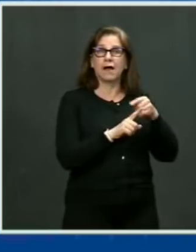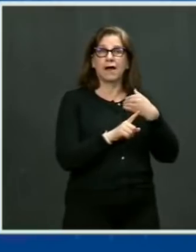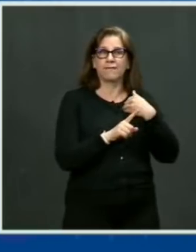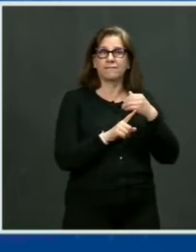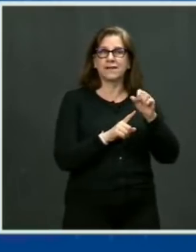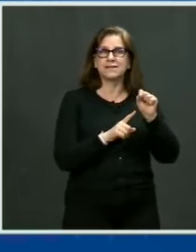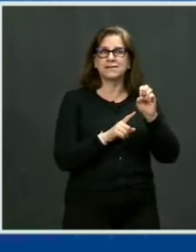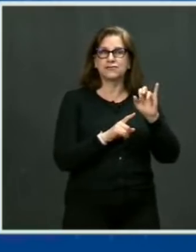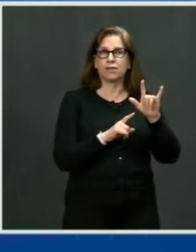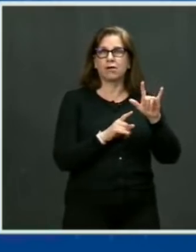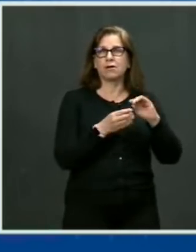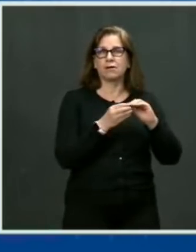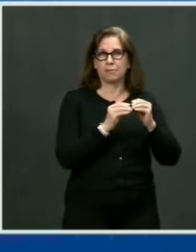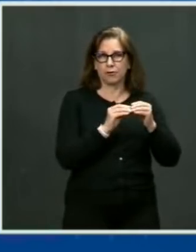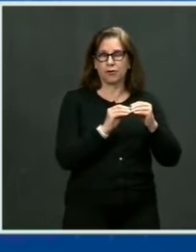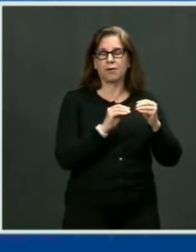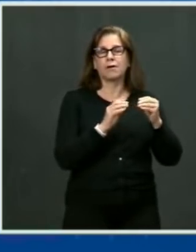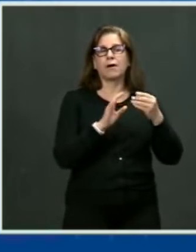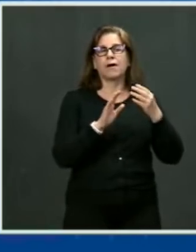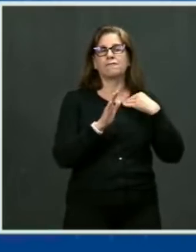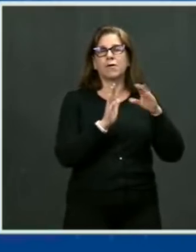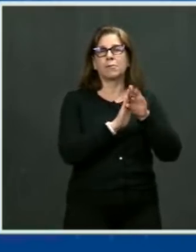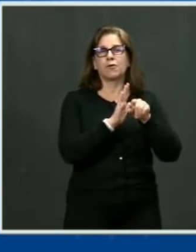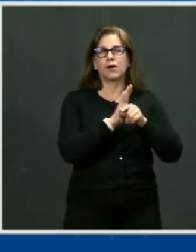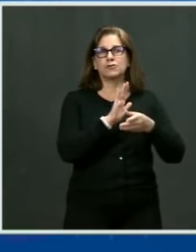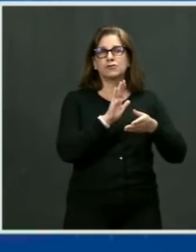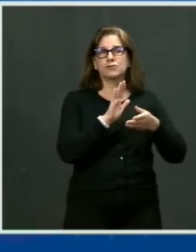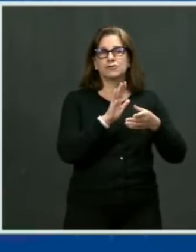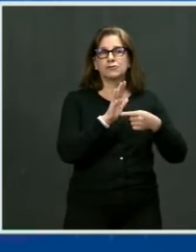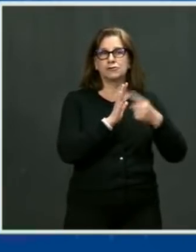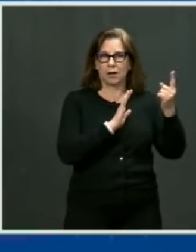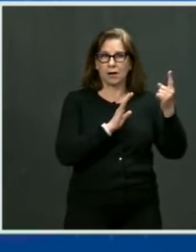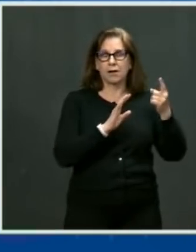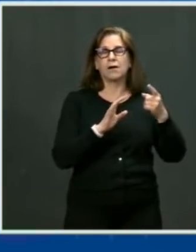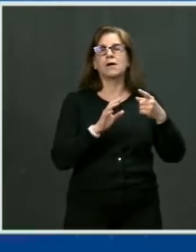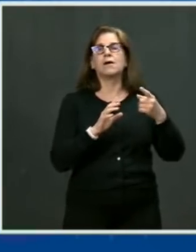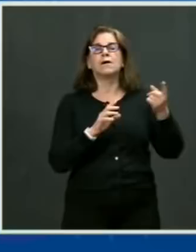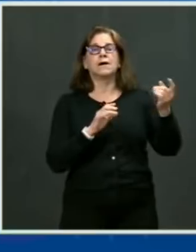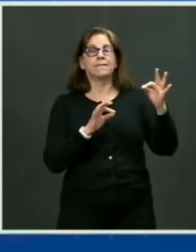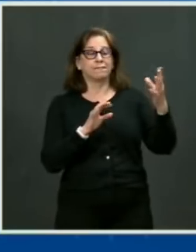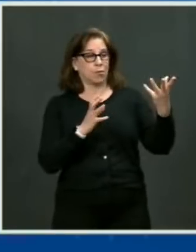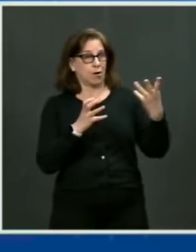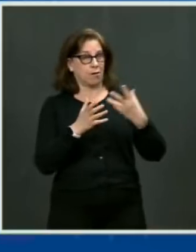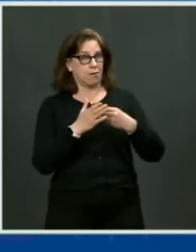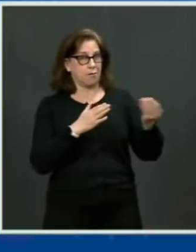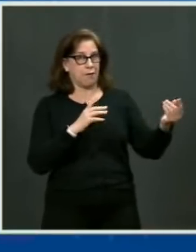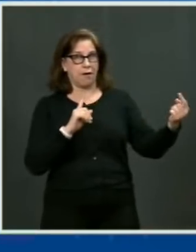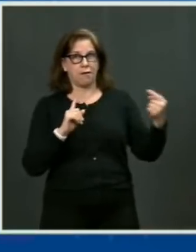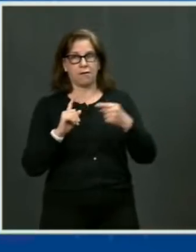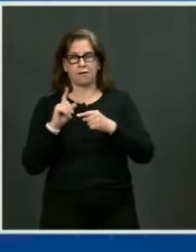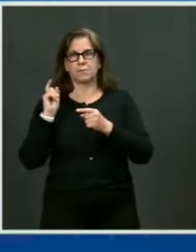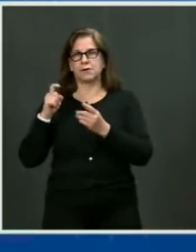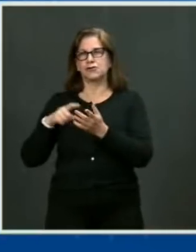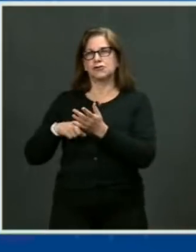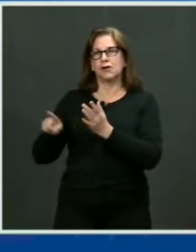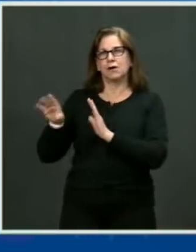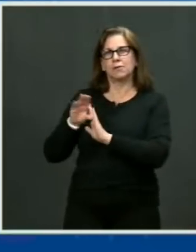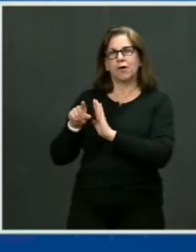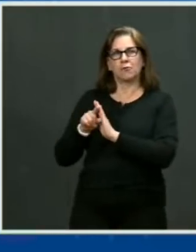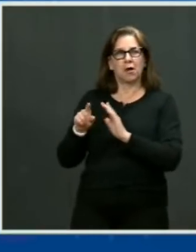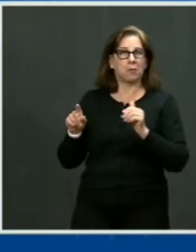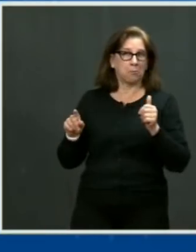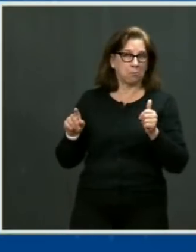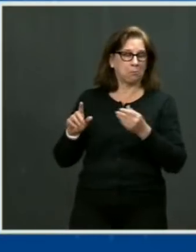they walk in to buy that package. The second action we're going to take, back in the